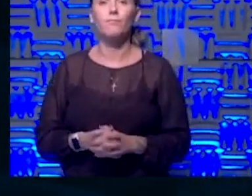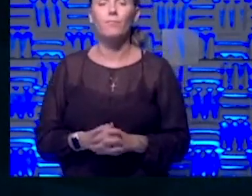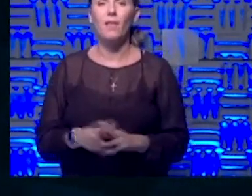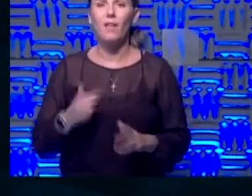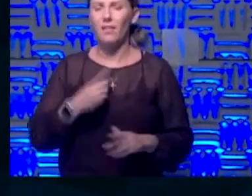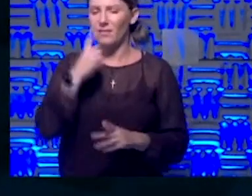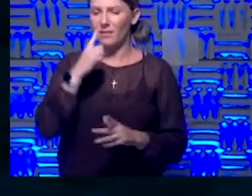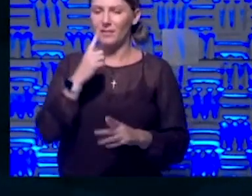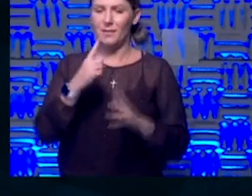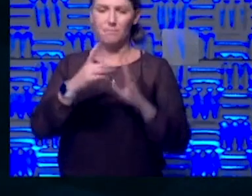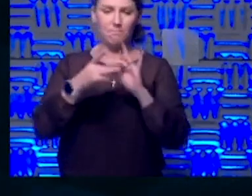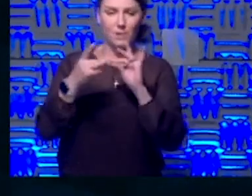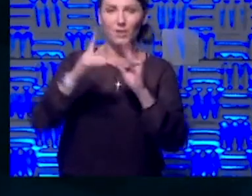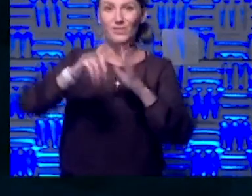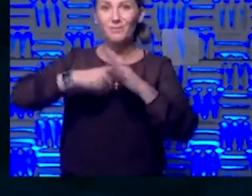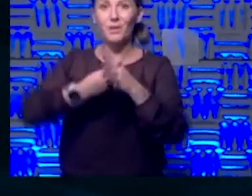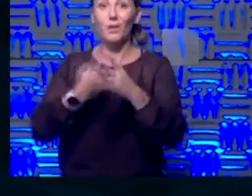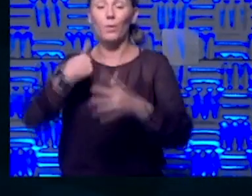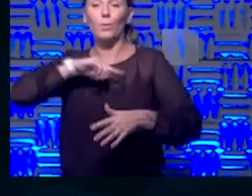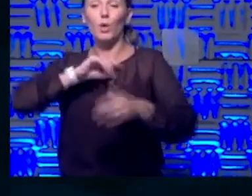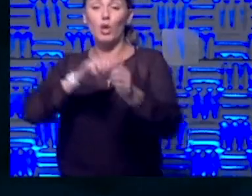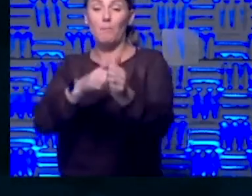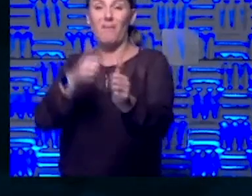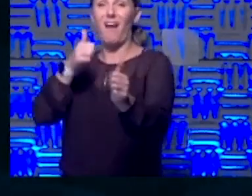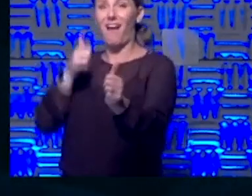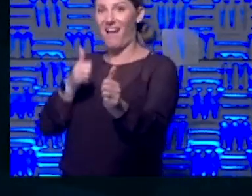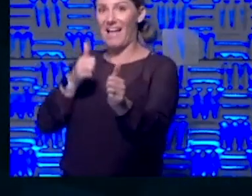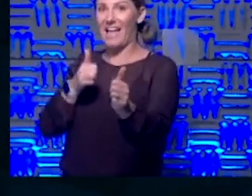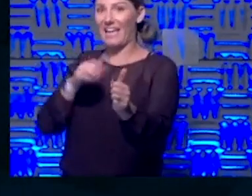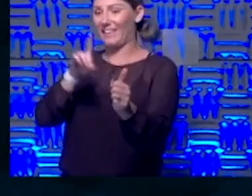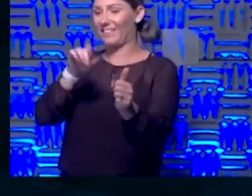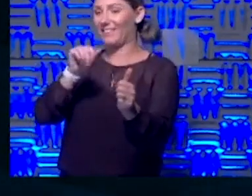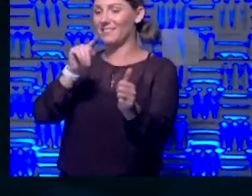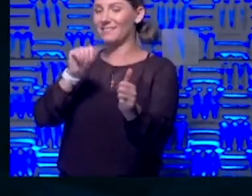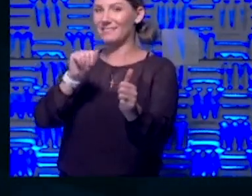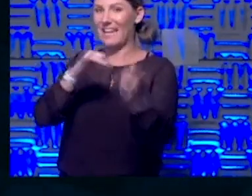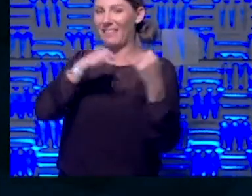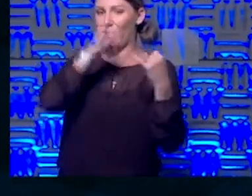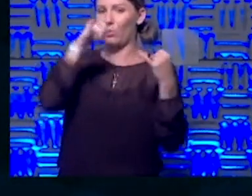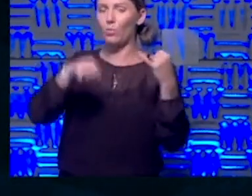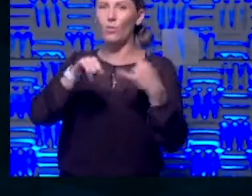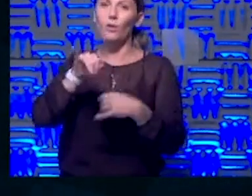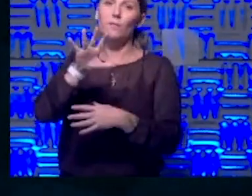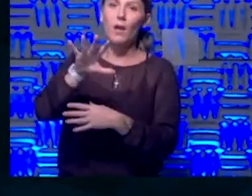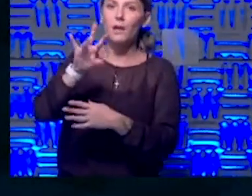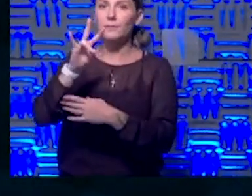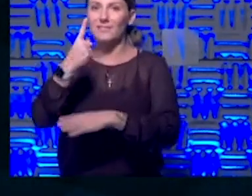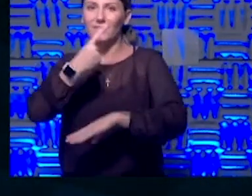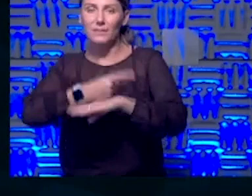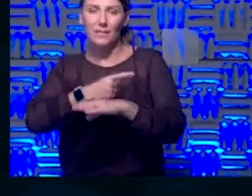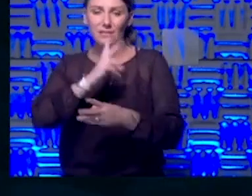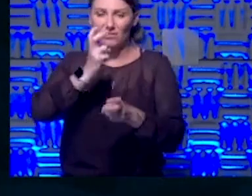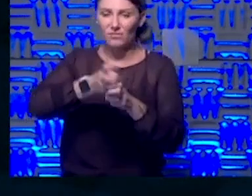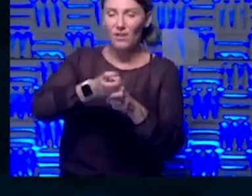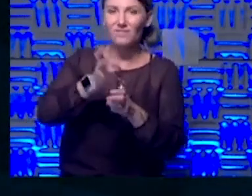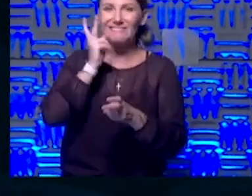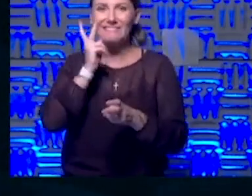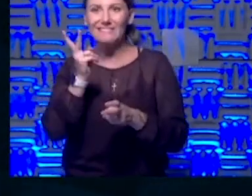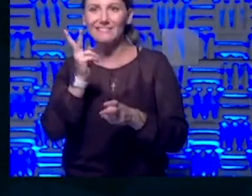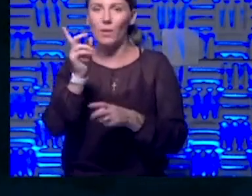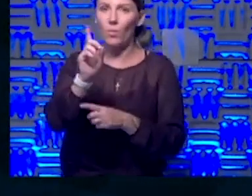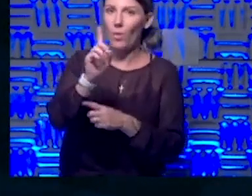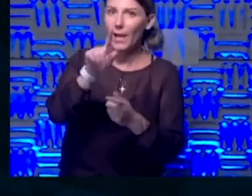said this at the beginning, we always seem to be behind the data curve five to seven days. So it's hard to see where we are